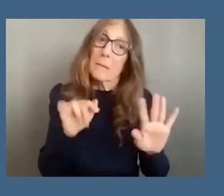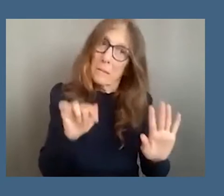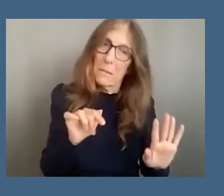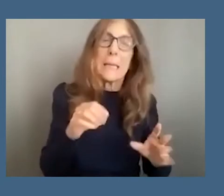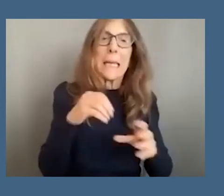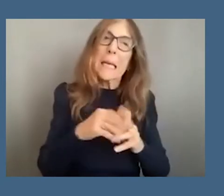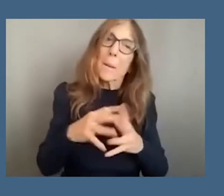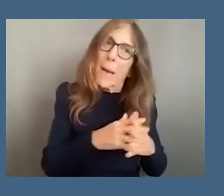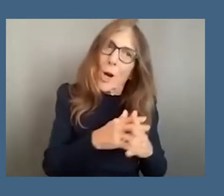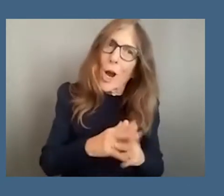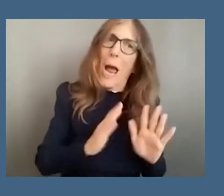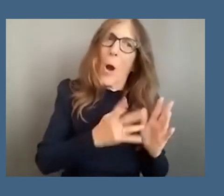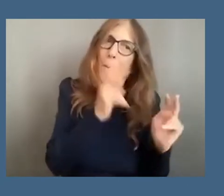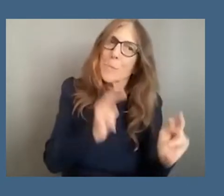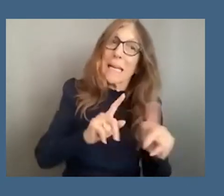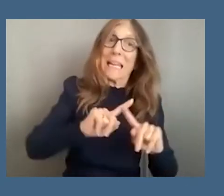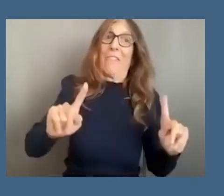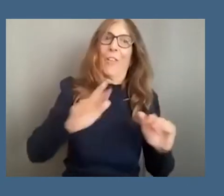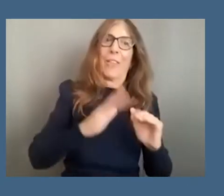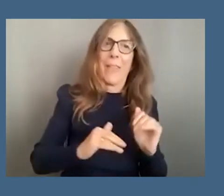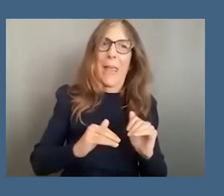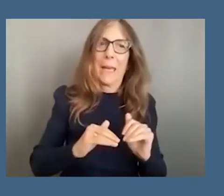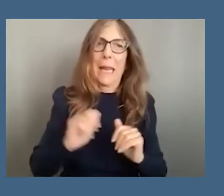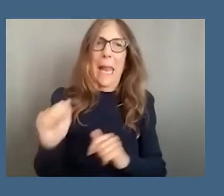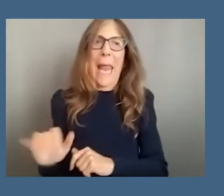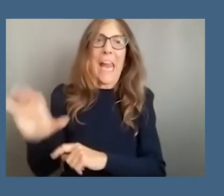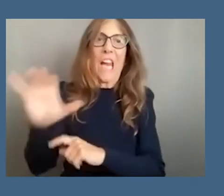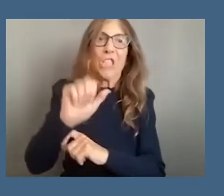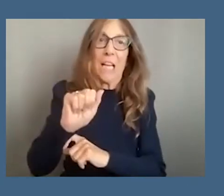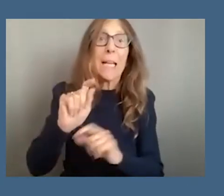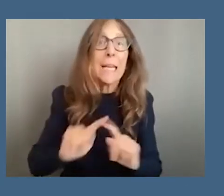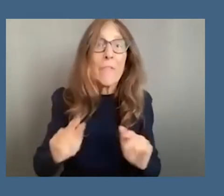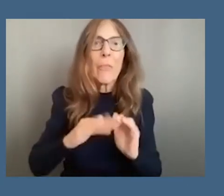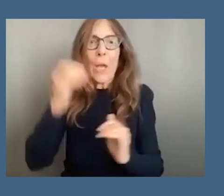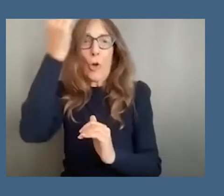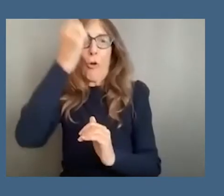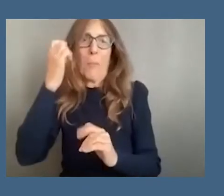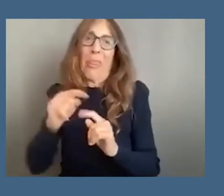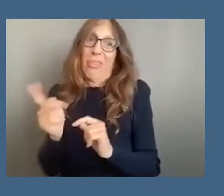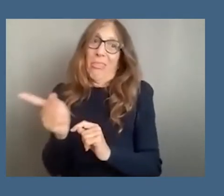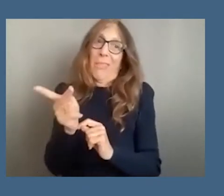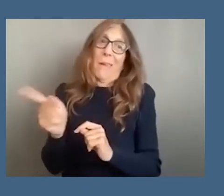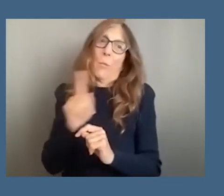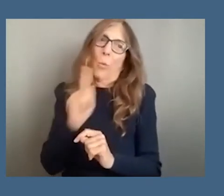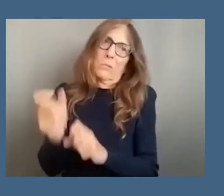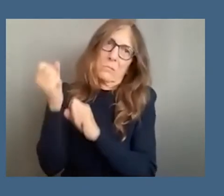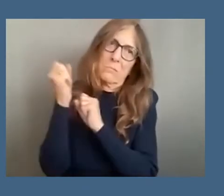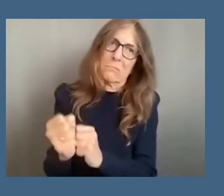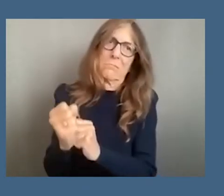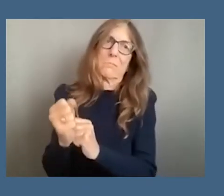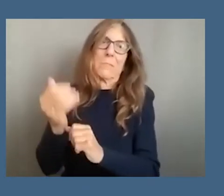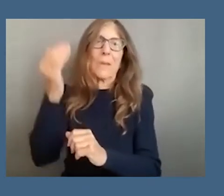than say in asia or europe where there's no doubt about the assertiveness of cultural hegemony